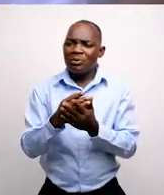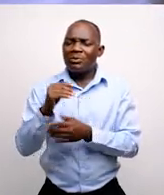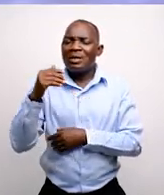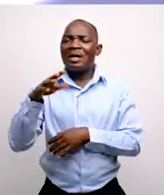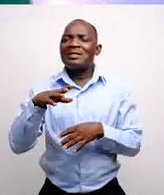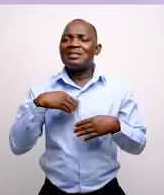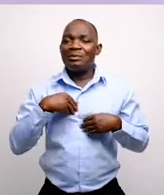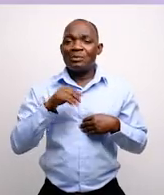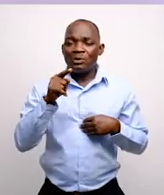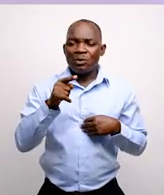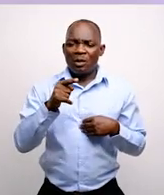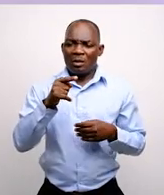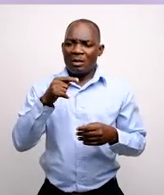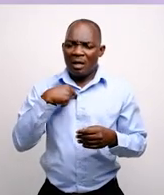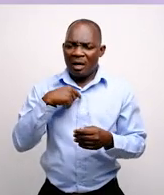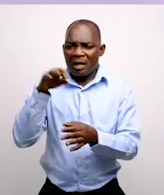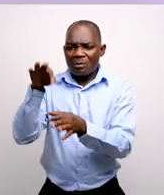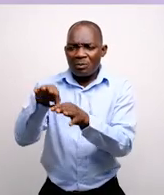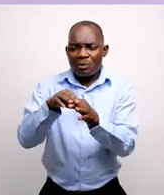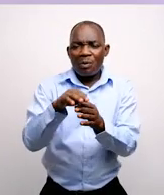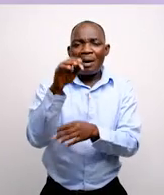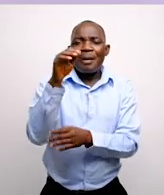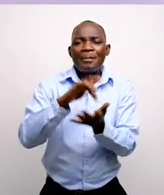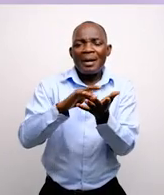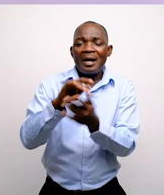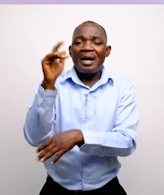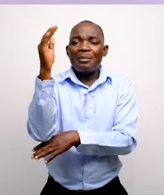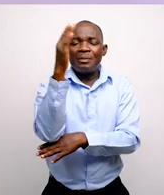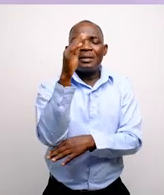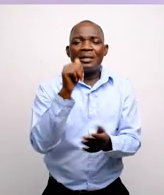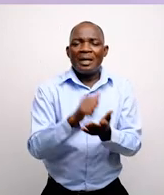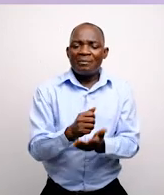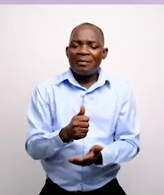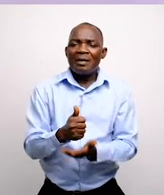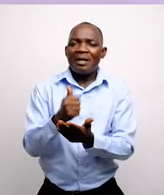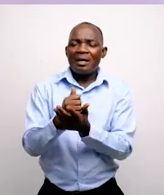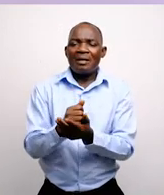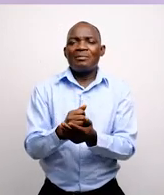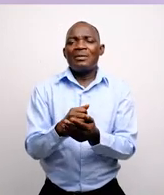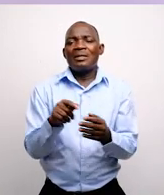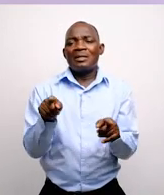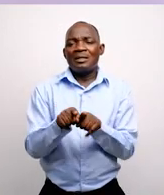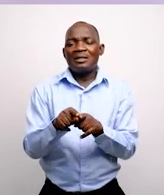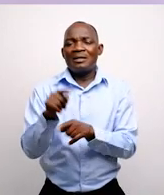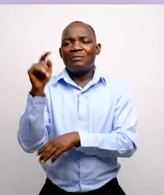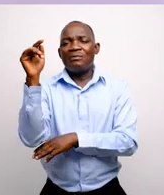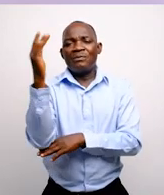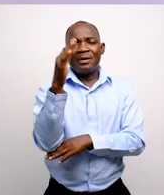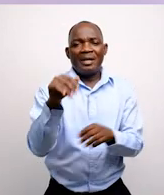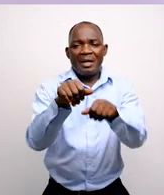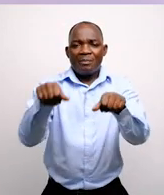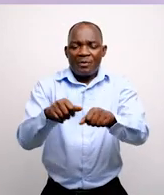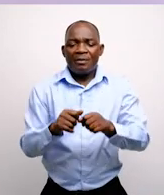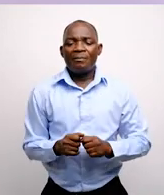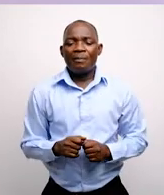welcoming because you were doing purely medicinal plants which are gradually becoming extinct in our